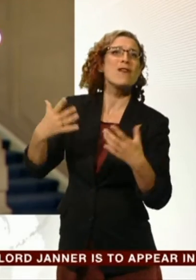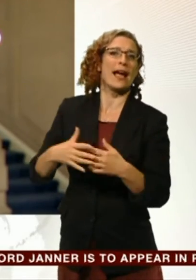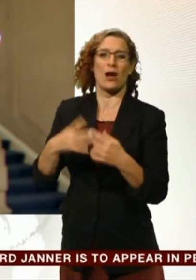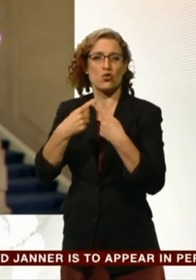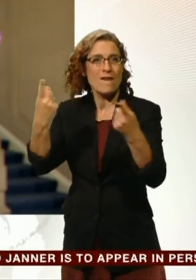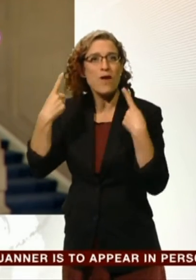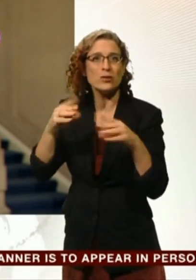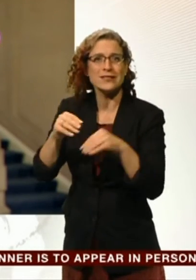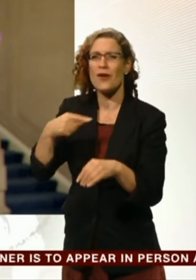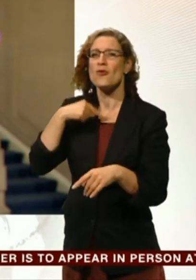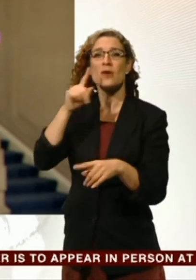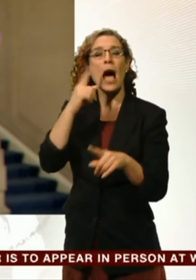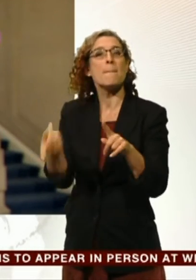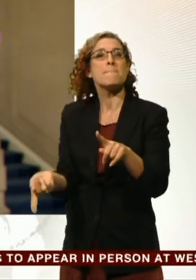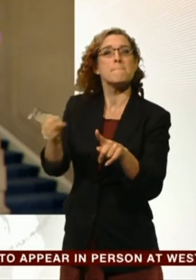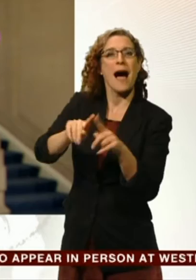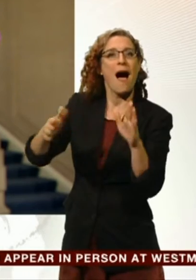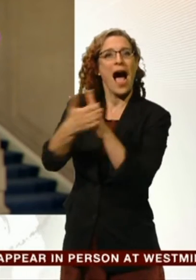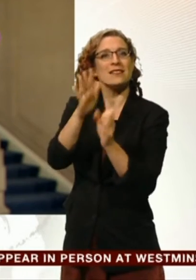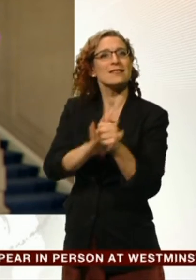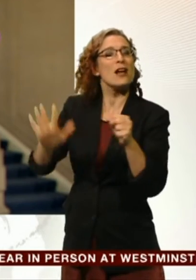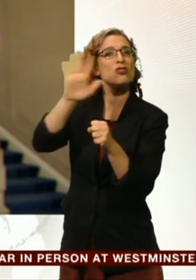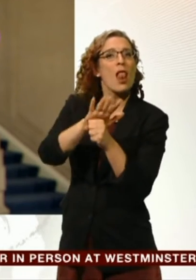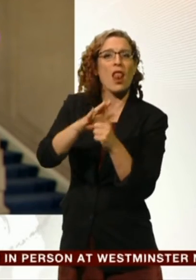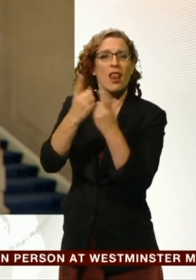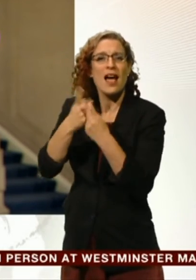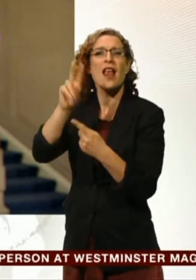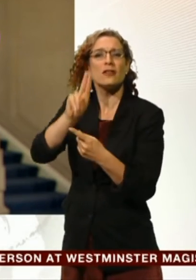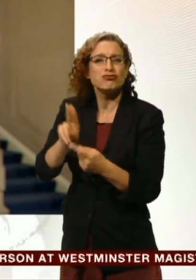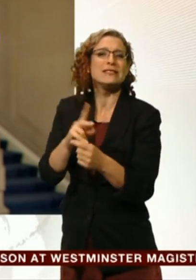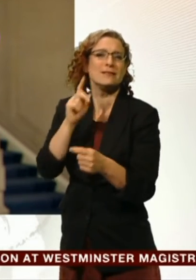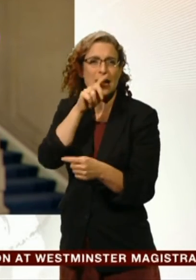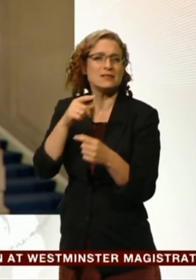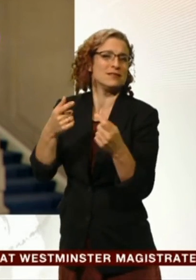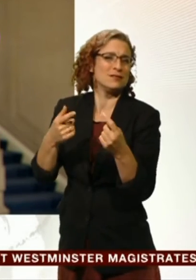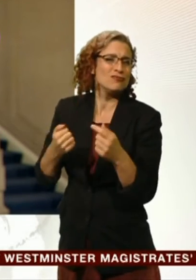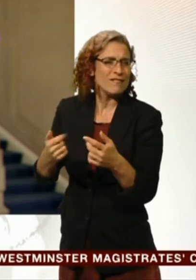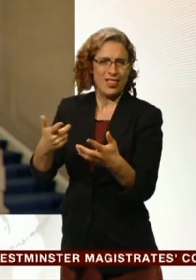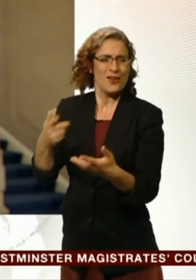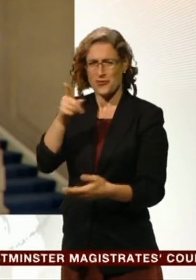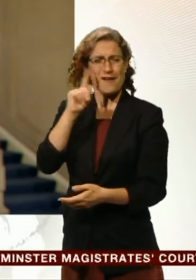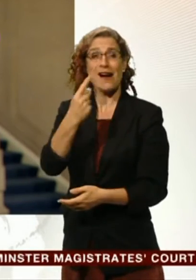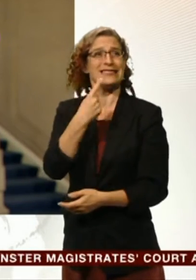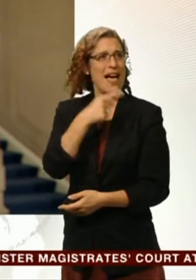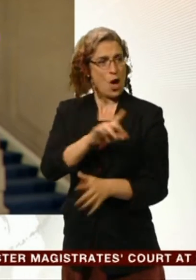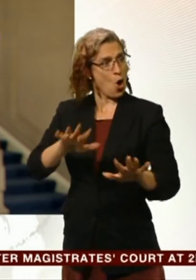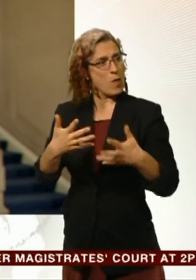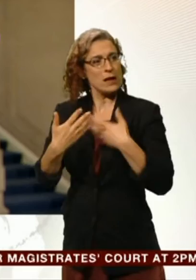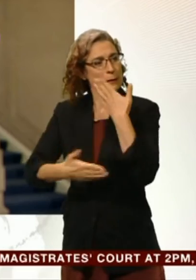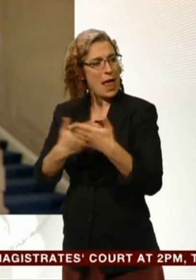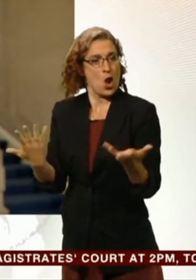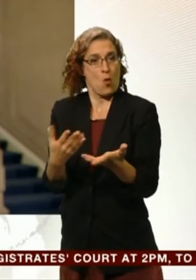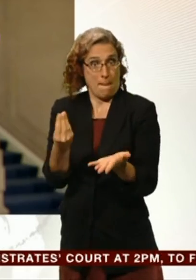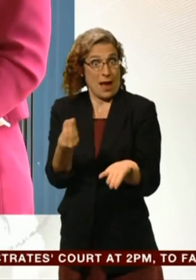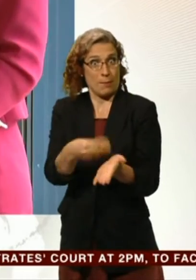the utilities, without that coming at a great cost. And if you can't explain how that is going to be paid for, then I don't think we'll win back the trust of